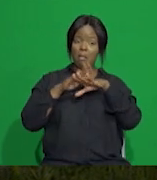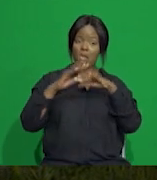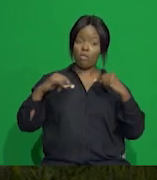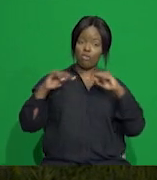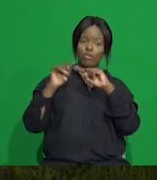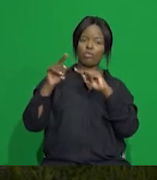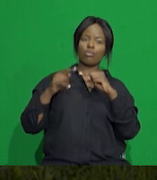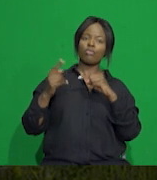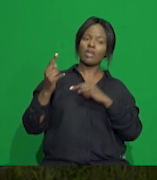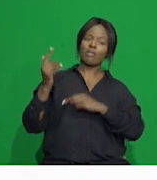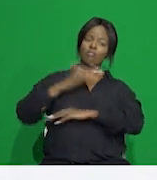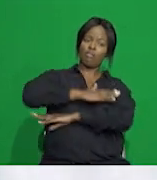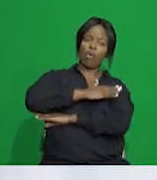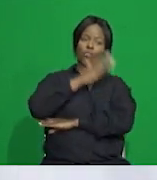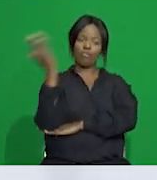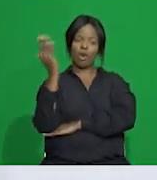Do enjoy the rest of your day.